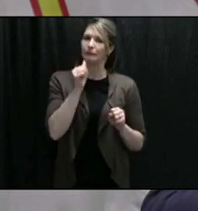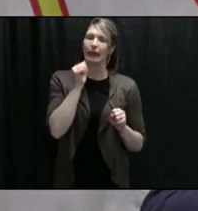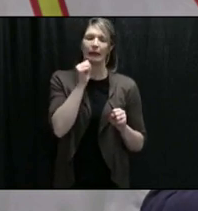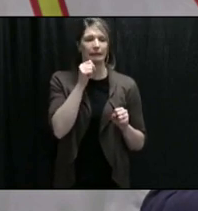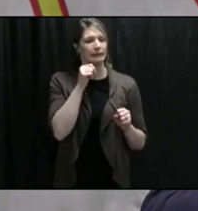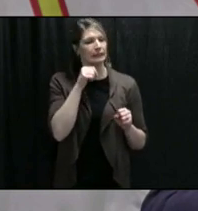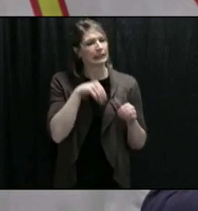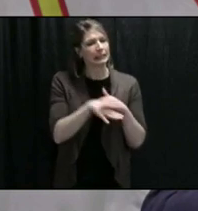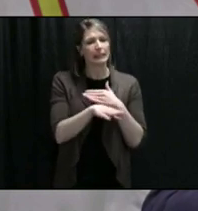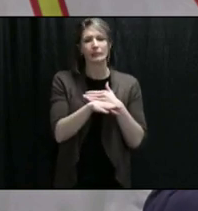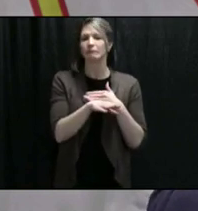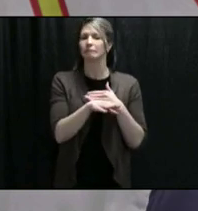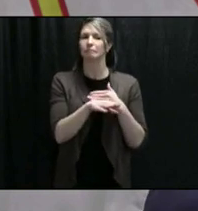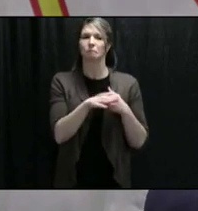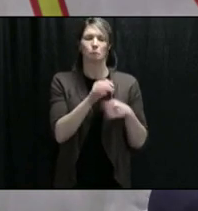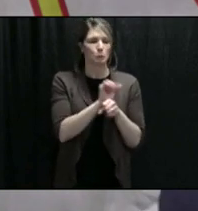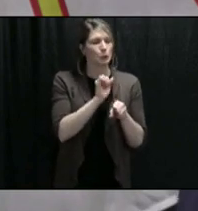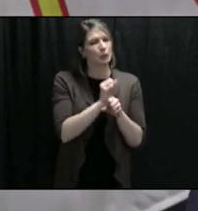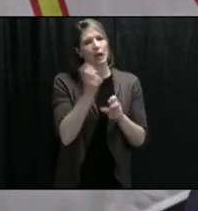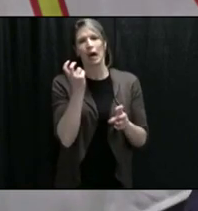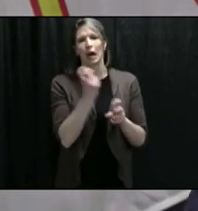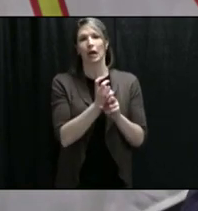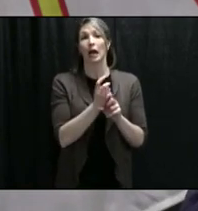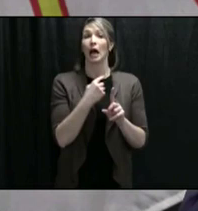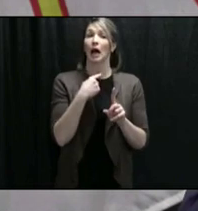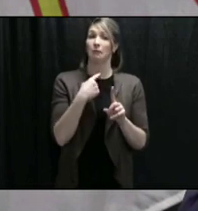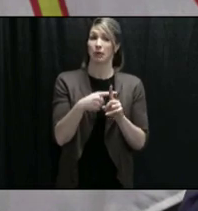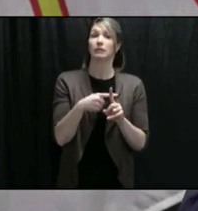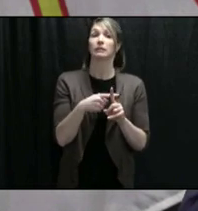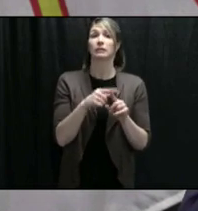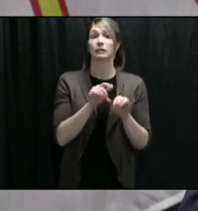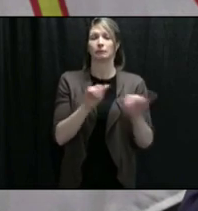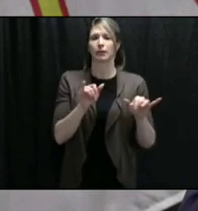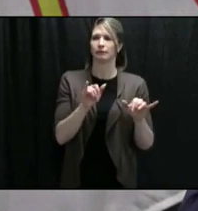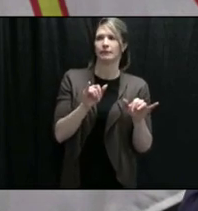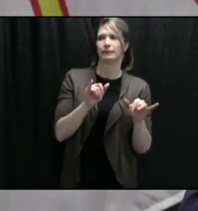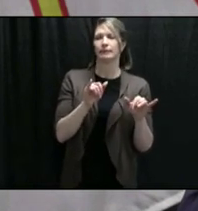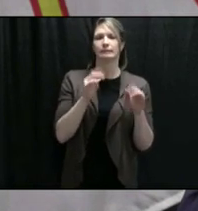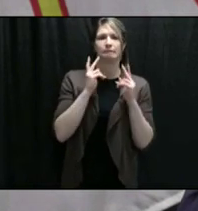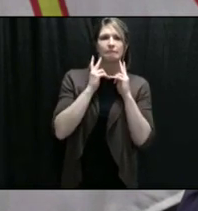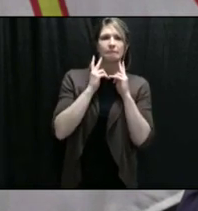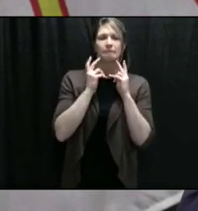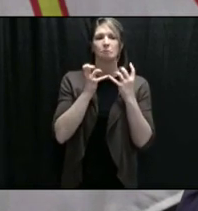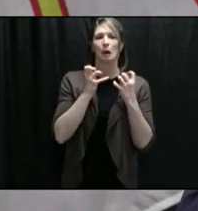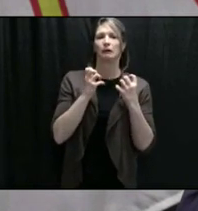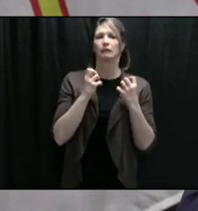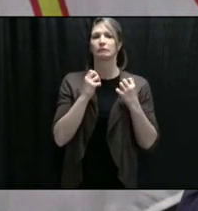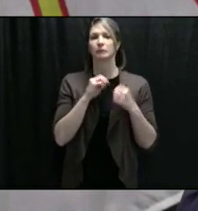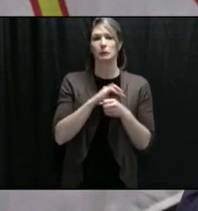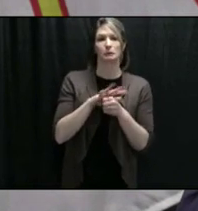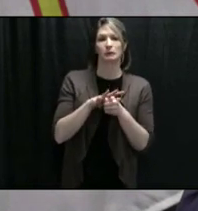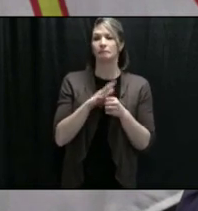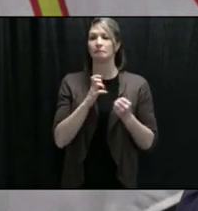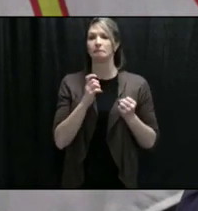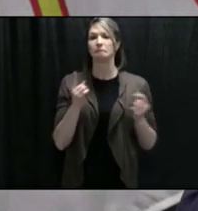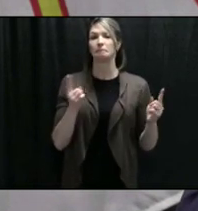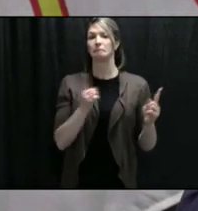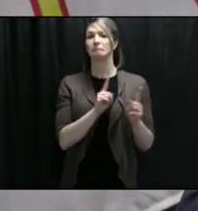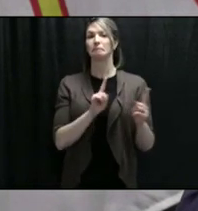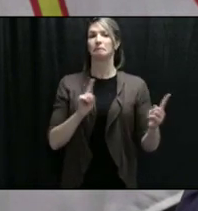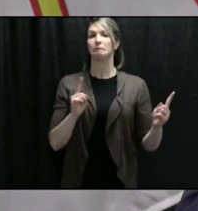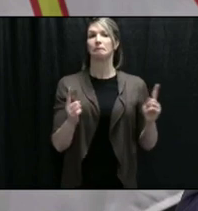that they're not really accustomed to. These, you know, over, I think when you look at the history of our province, most times we go in there and most of the customers, and